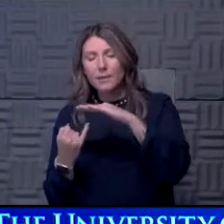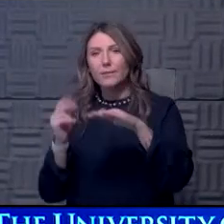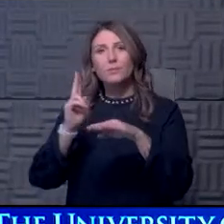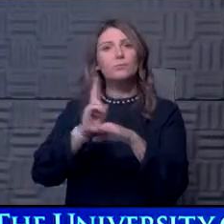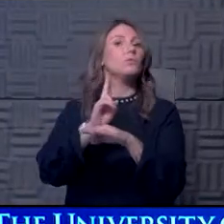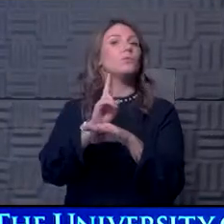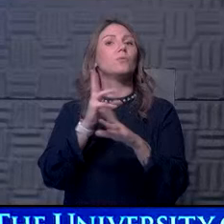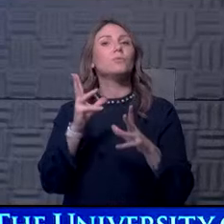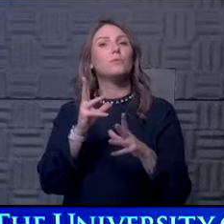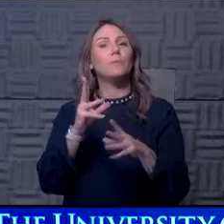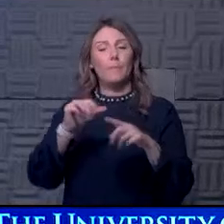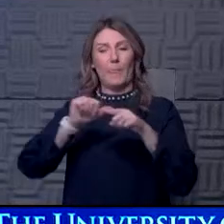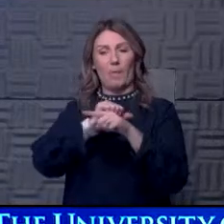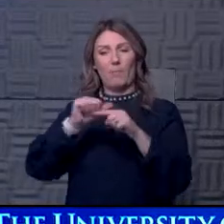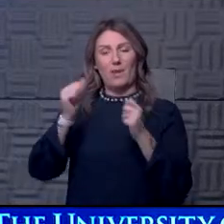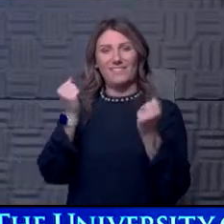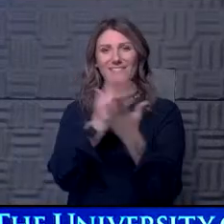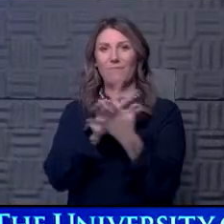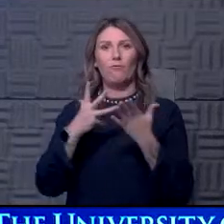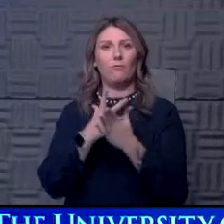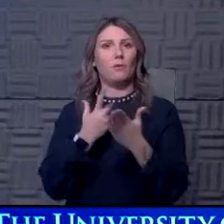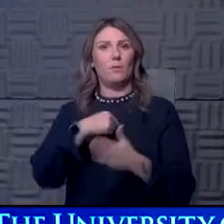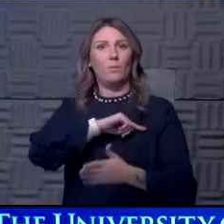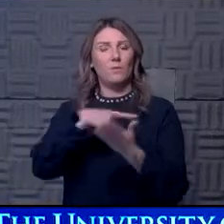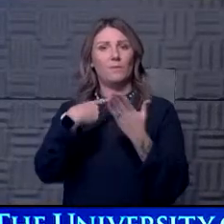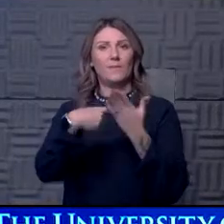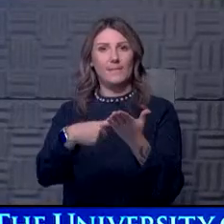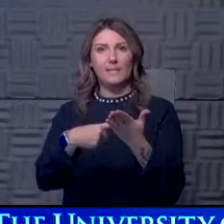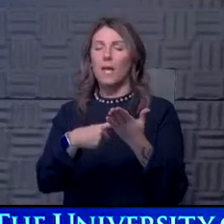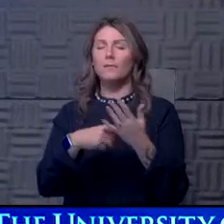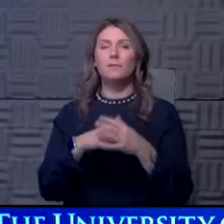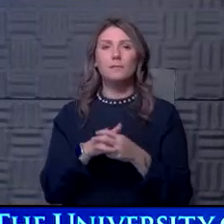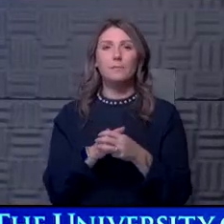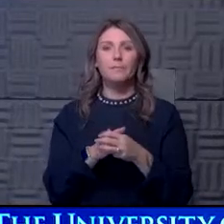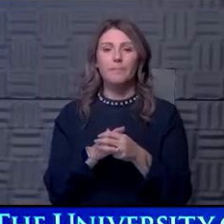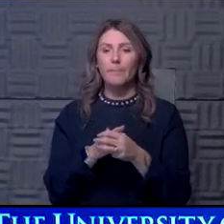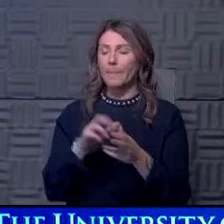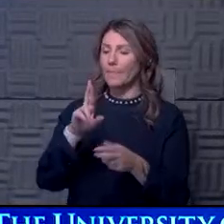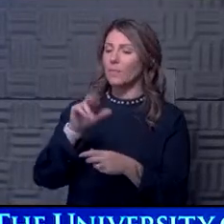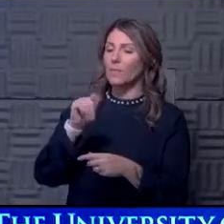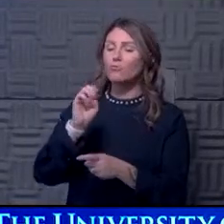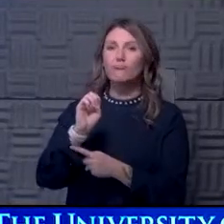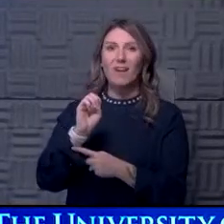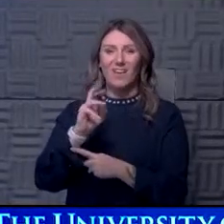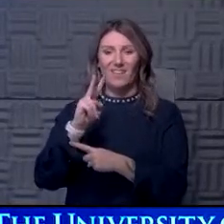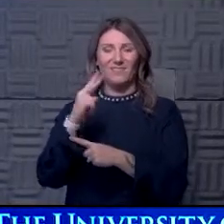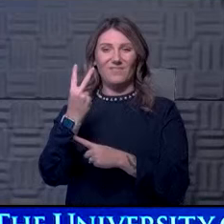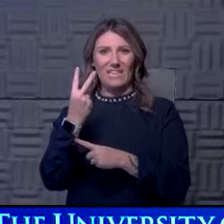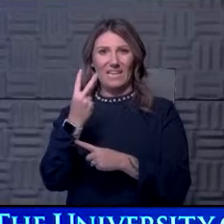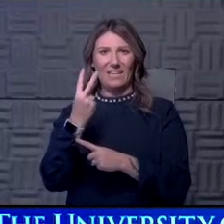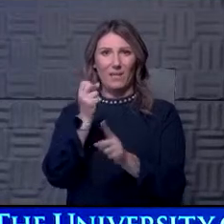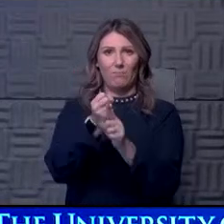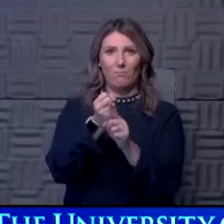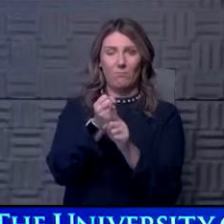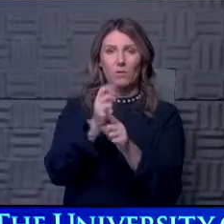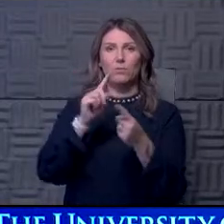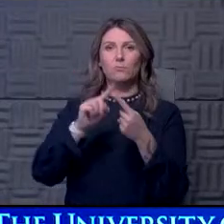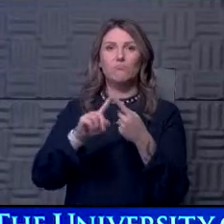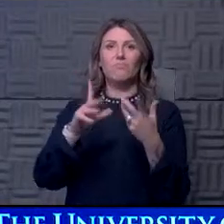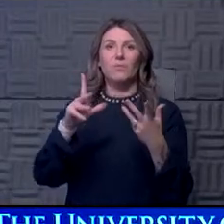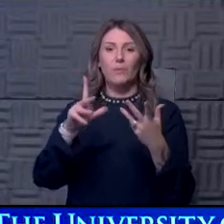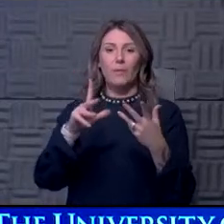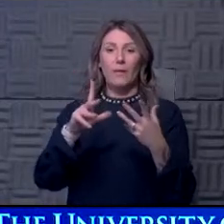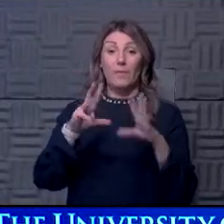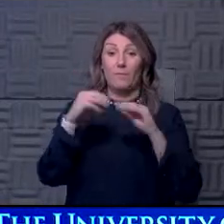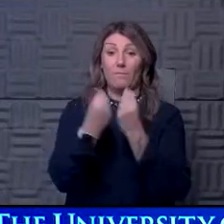um, the, the practices that we've talked about here at length. Uh, the, the rate of, uh, secondary attack or transmission to family members, even in the